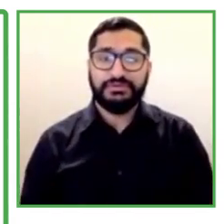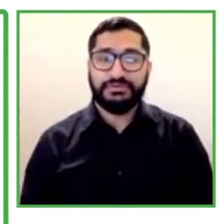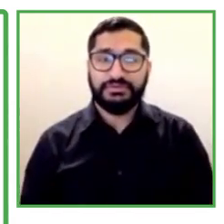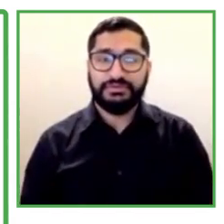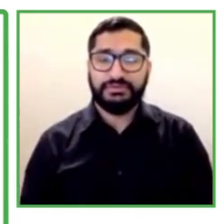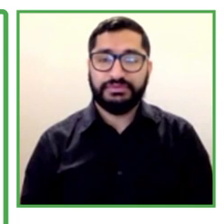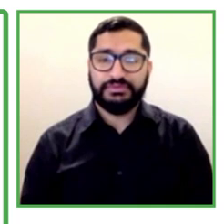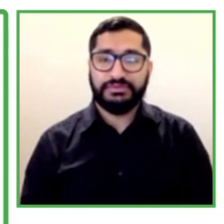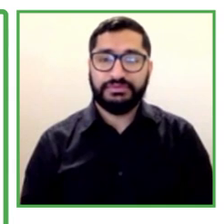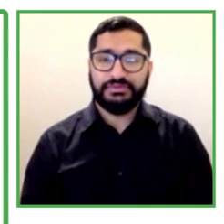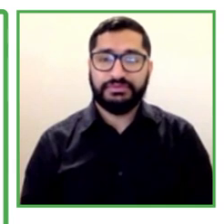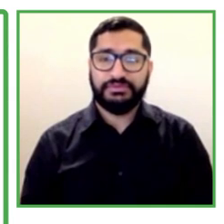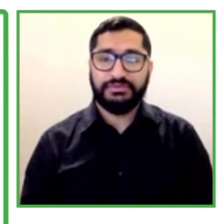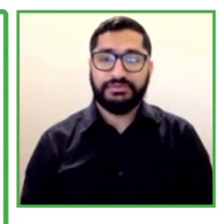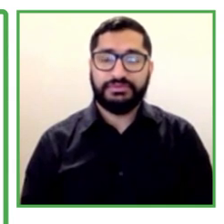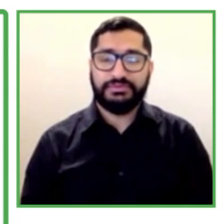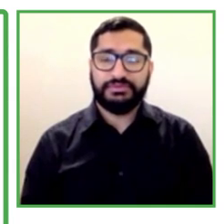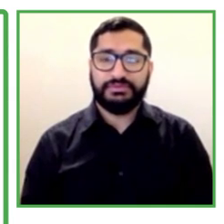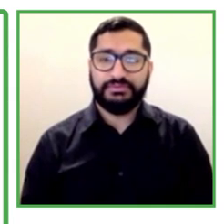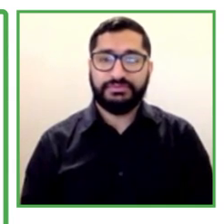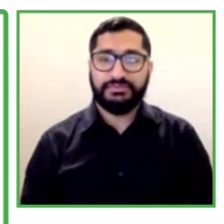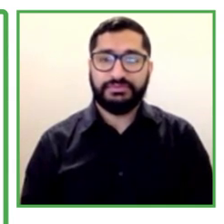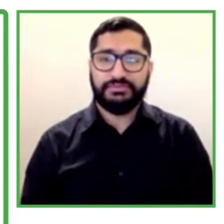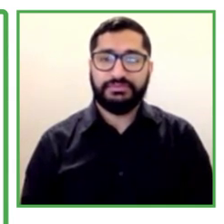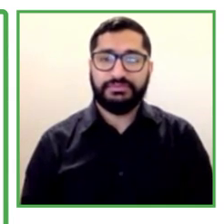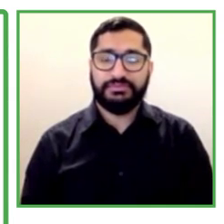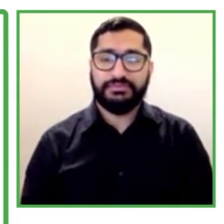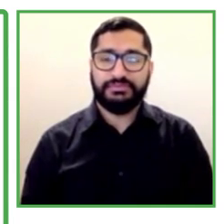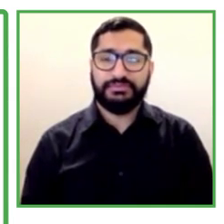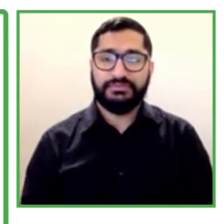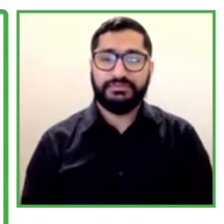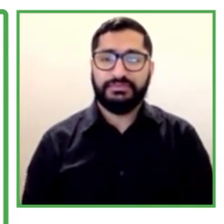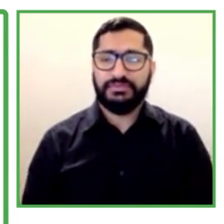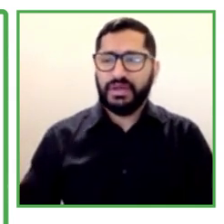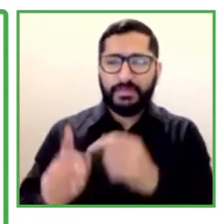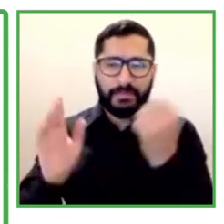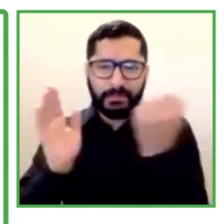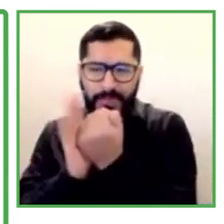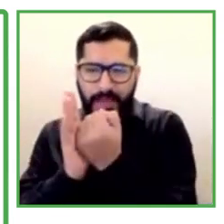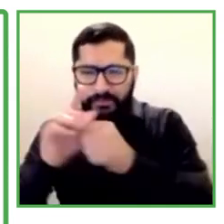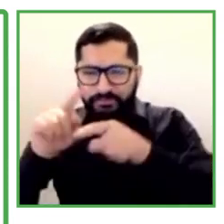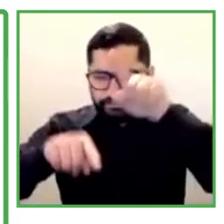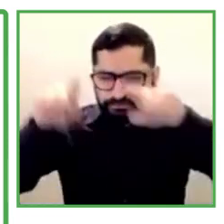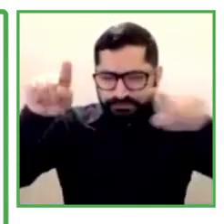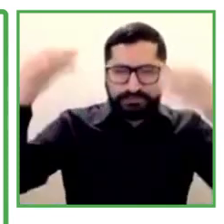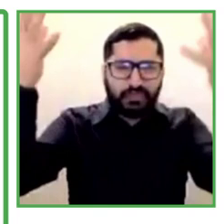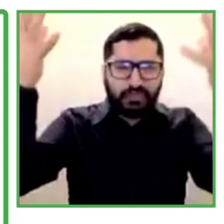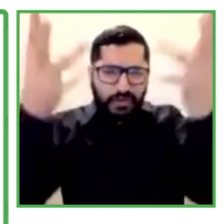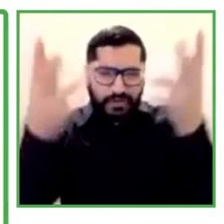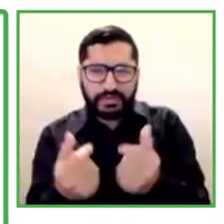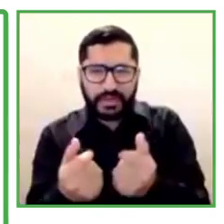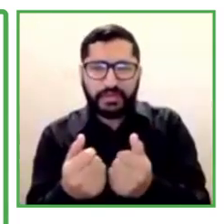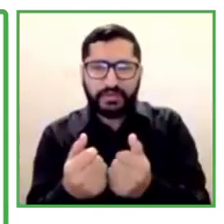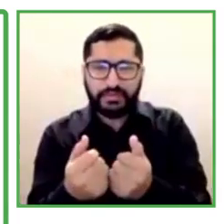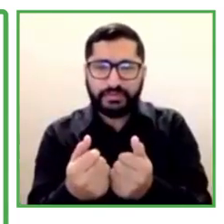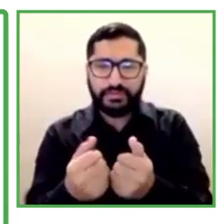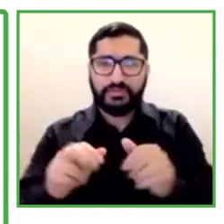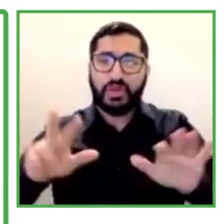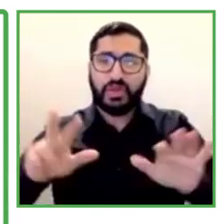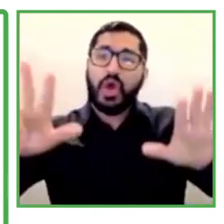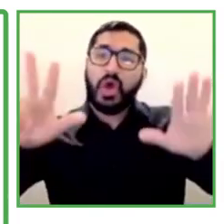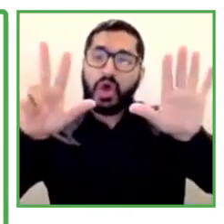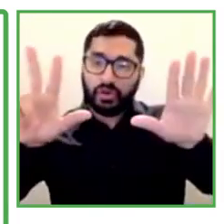which is one of the largest consultancy companies, working in diverse teams